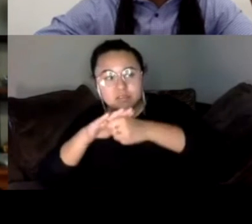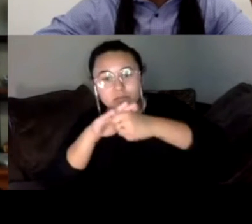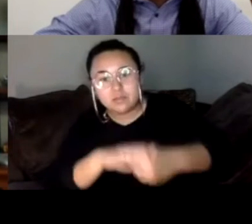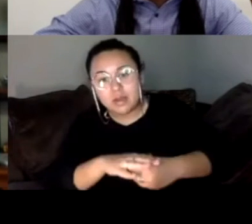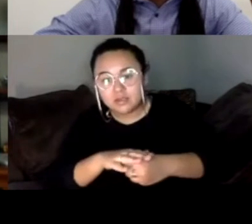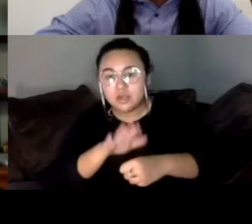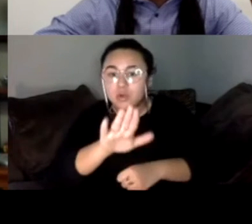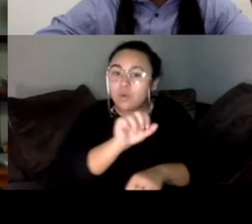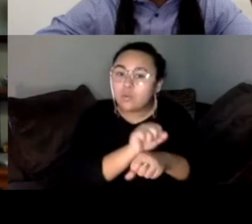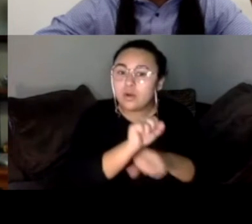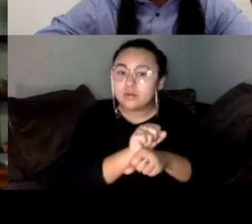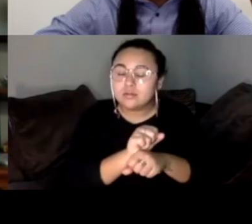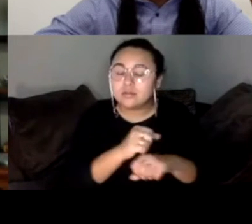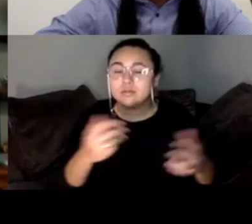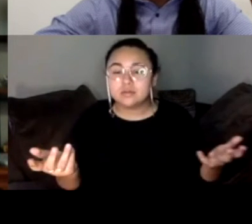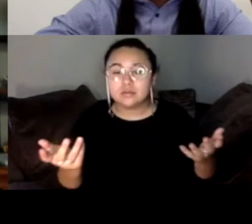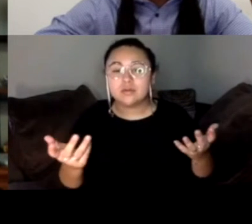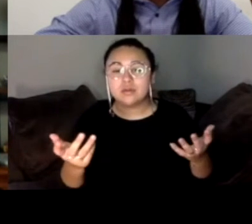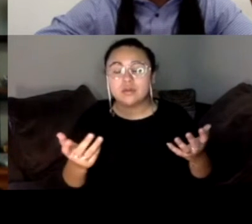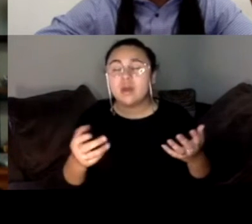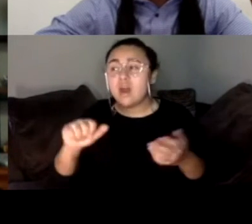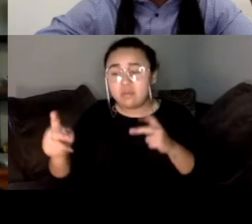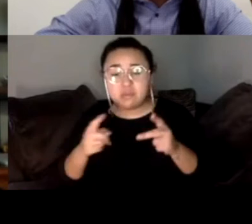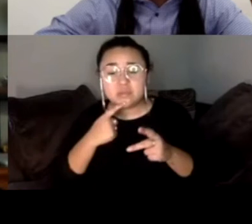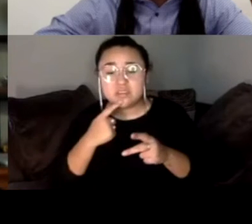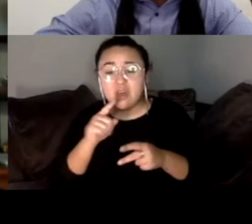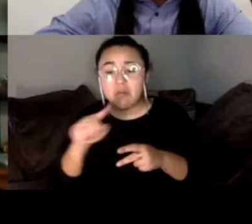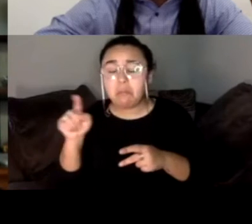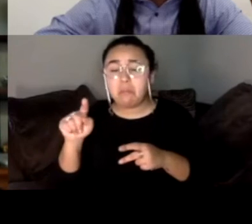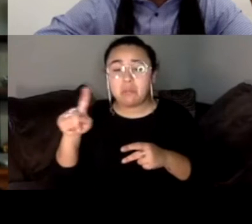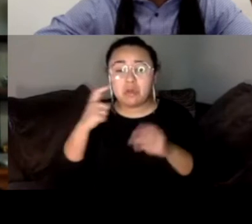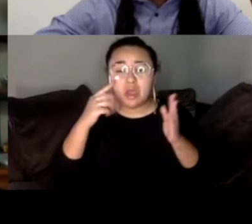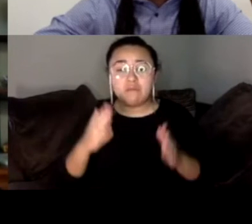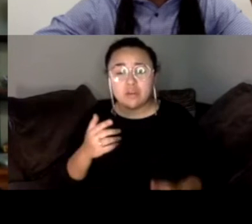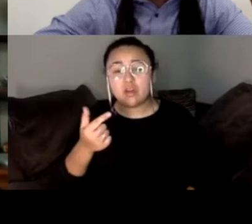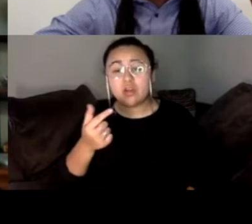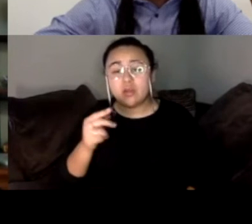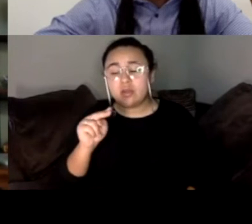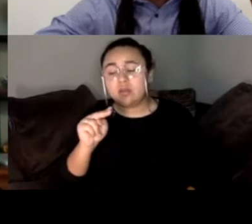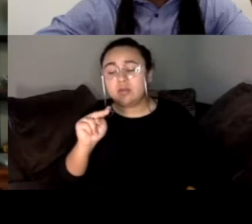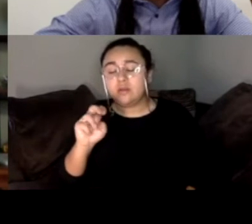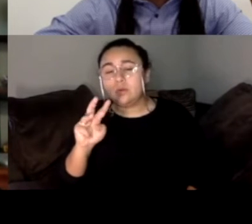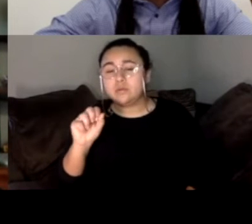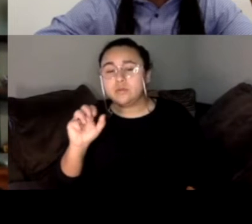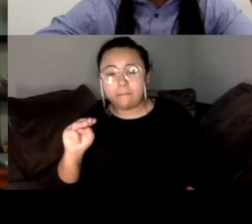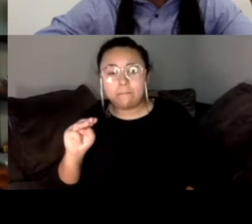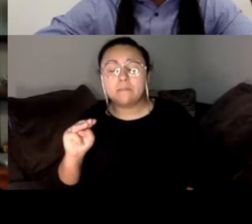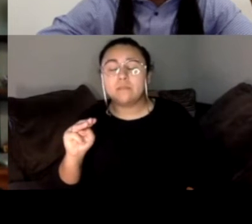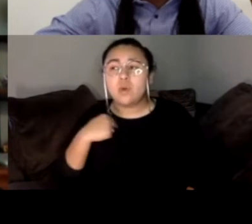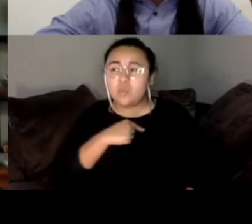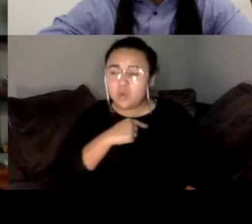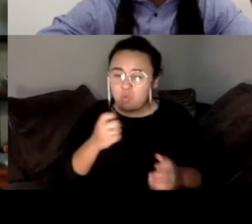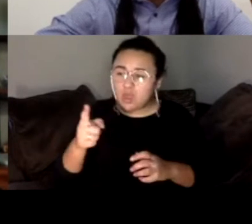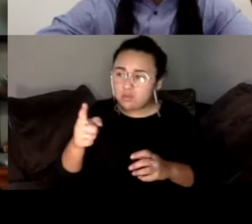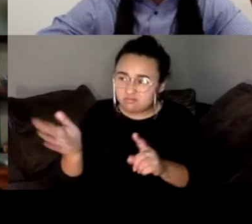doing. And yes, you know, as several folks have mentioned, like governor Gavin Newsom, most of us want him to go further, but he